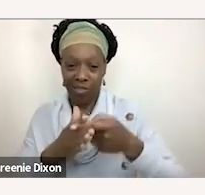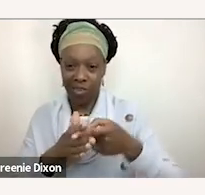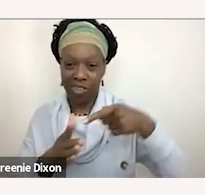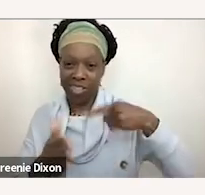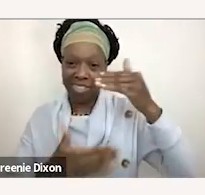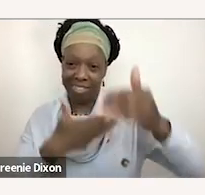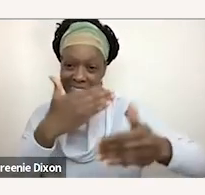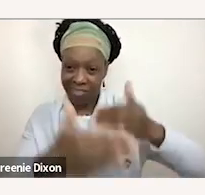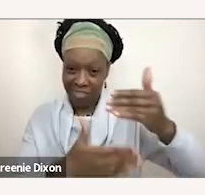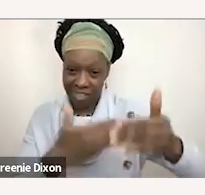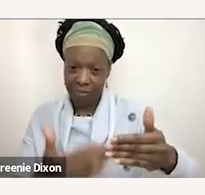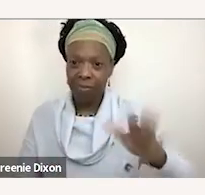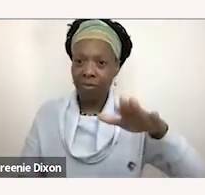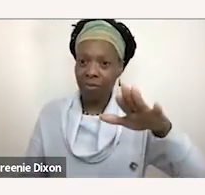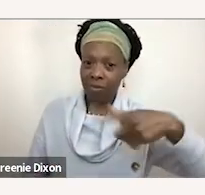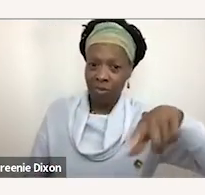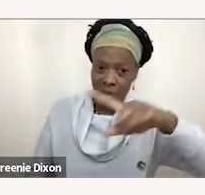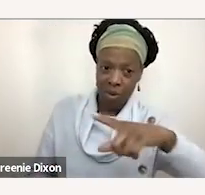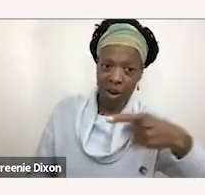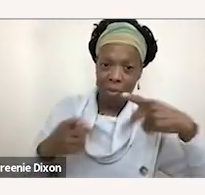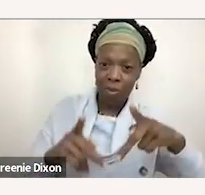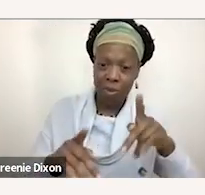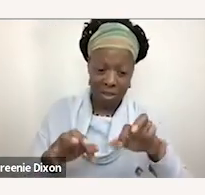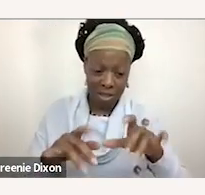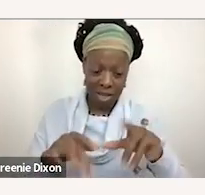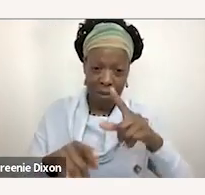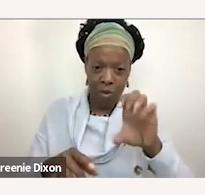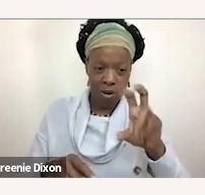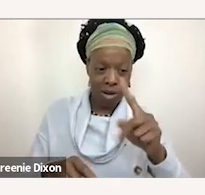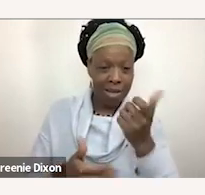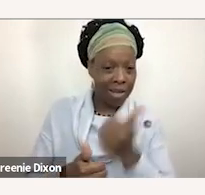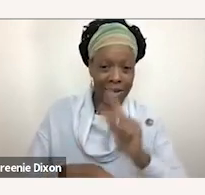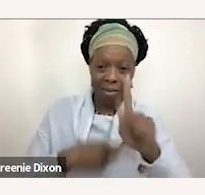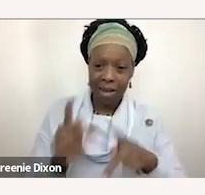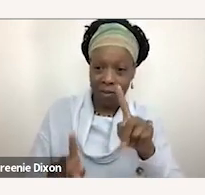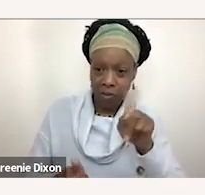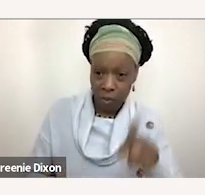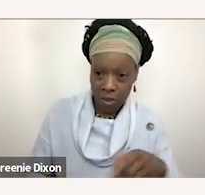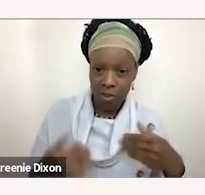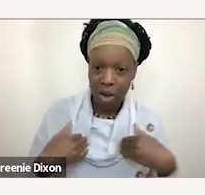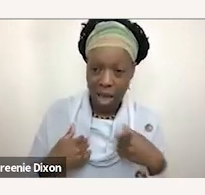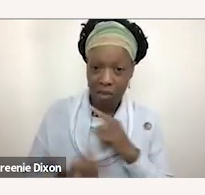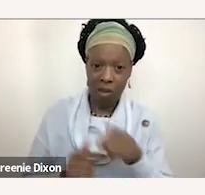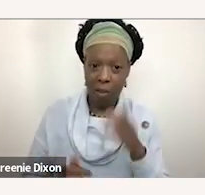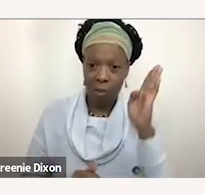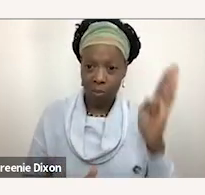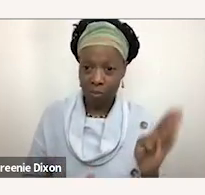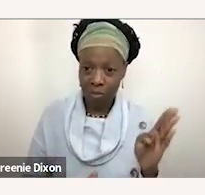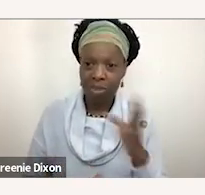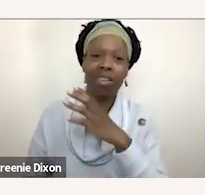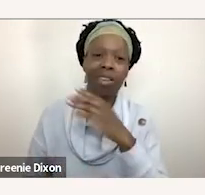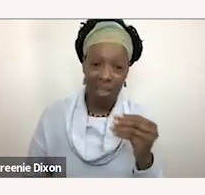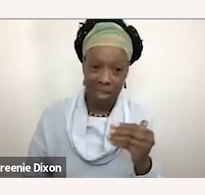series um folks now is your opportunity to type into the chat any questions that you might have um about the presentation for